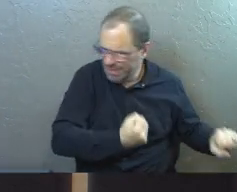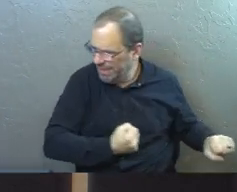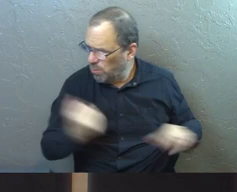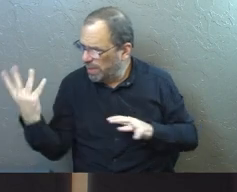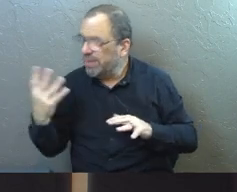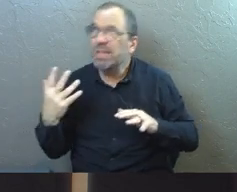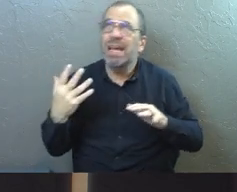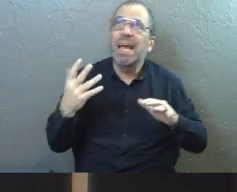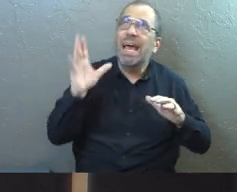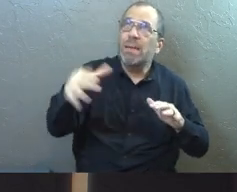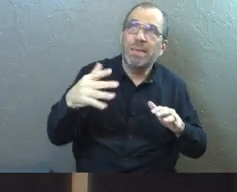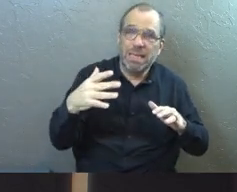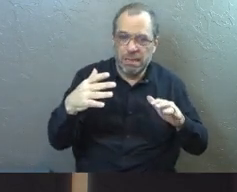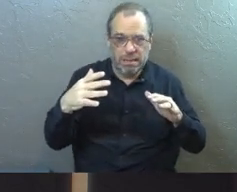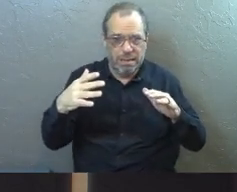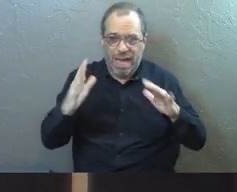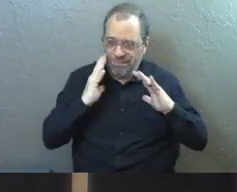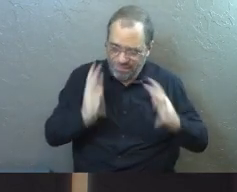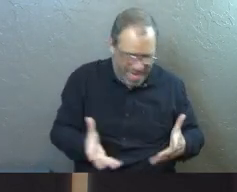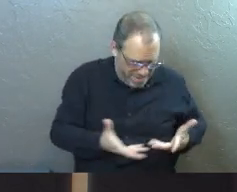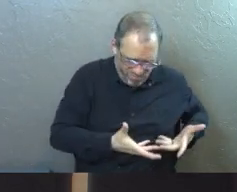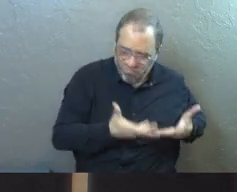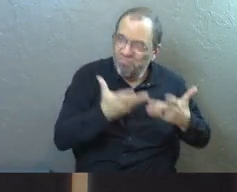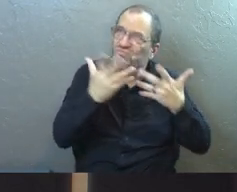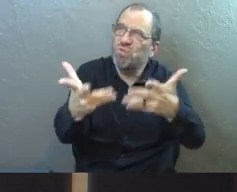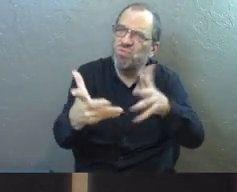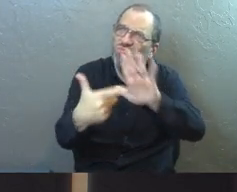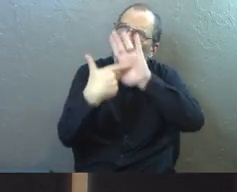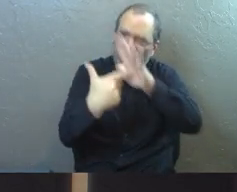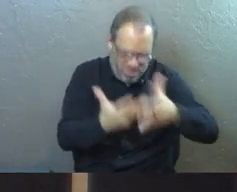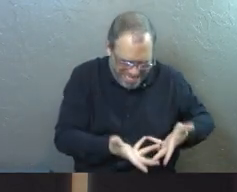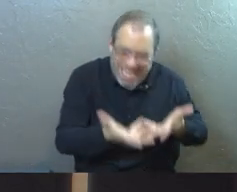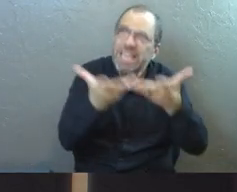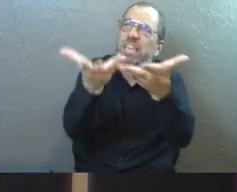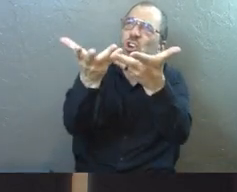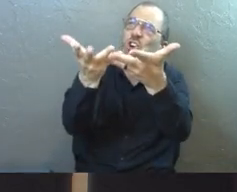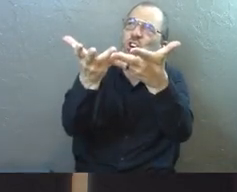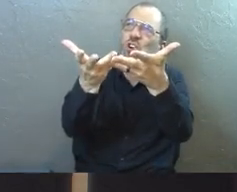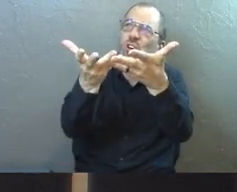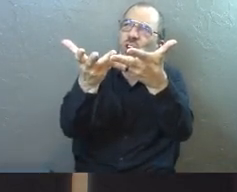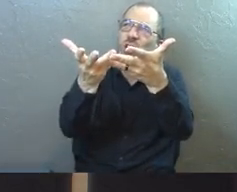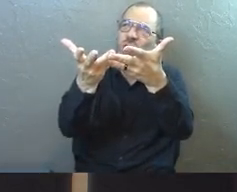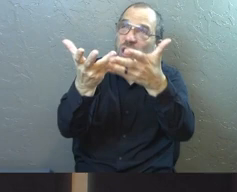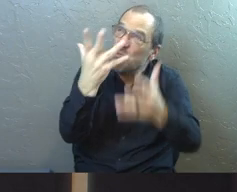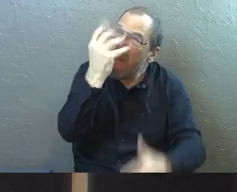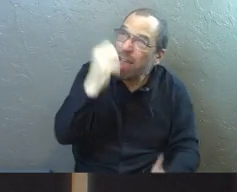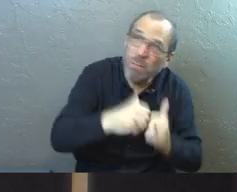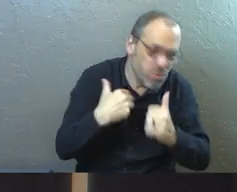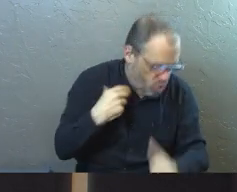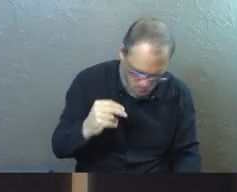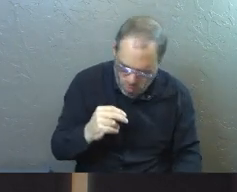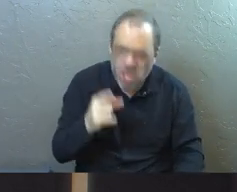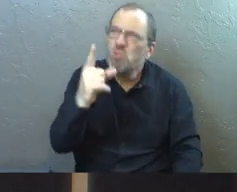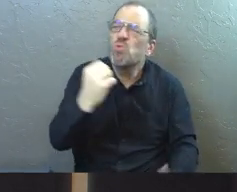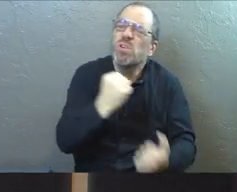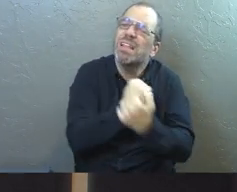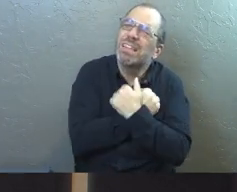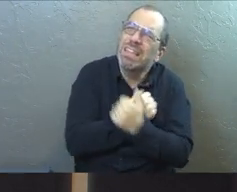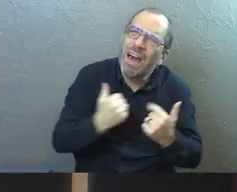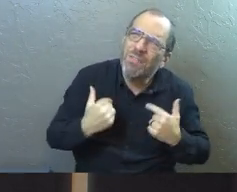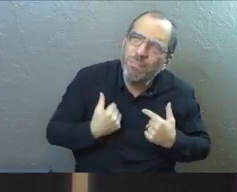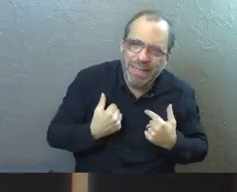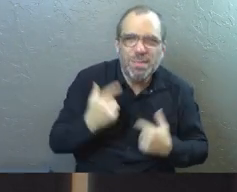that I have. And I'm actually fine to just give it to you and show it to you. Because I know you're not just going to be angry, but you're going to love me.